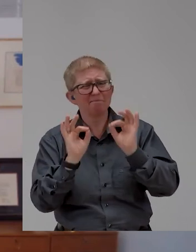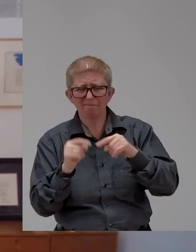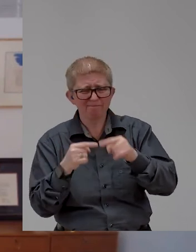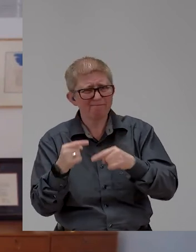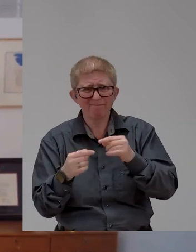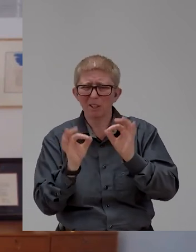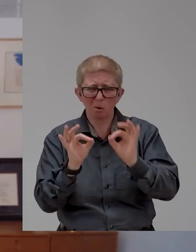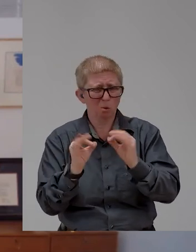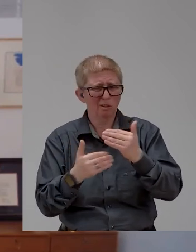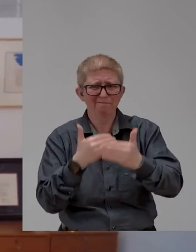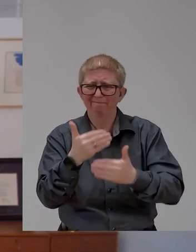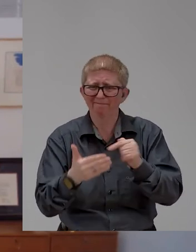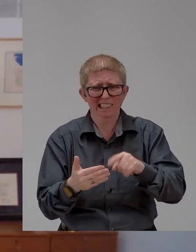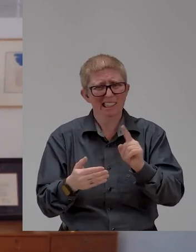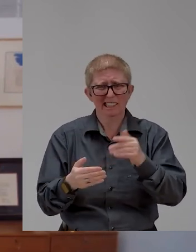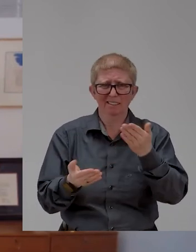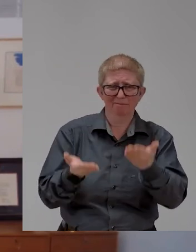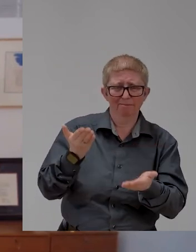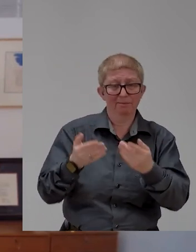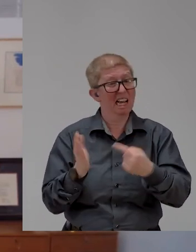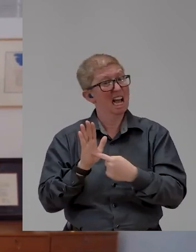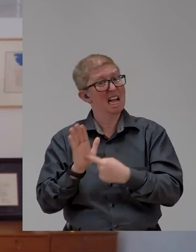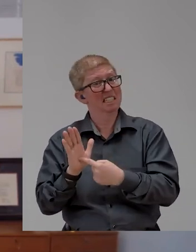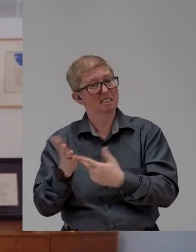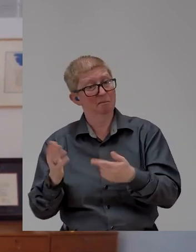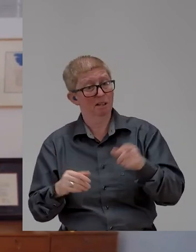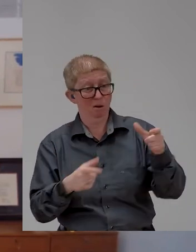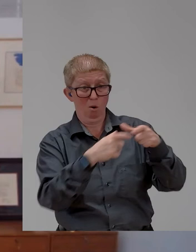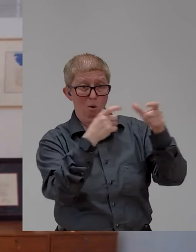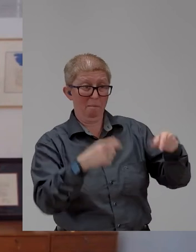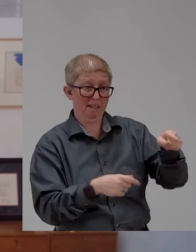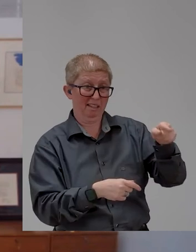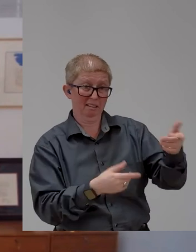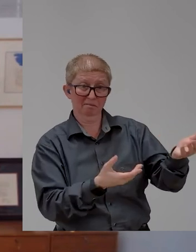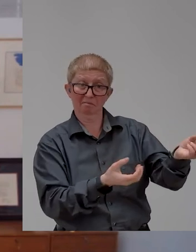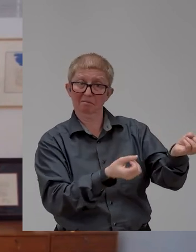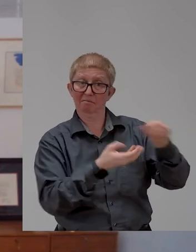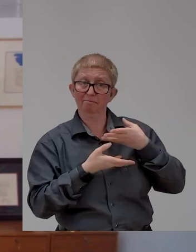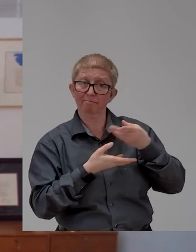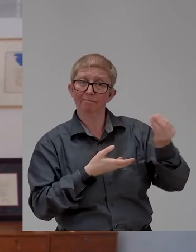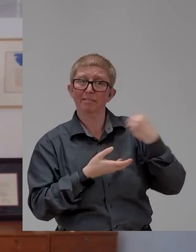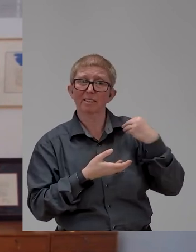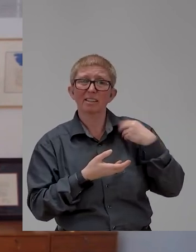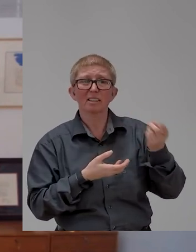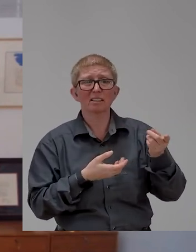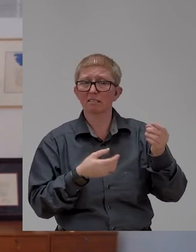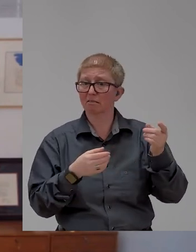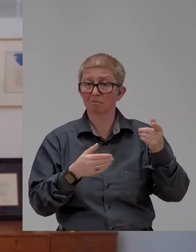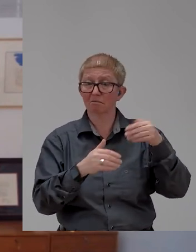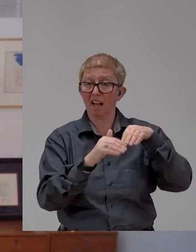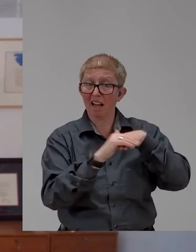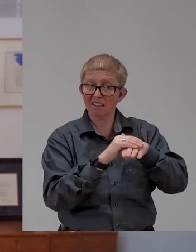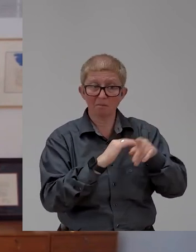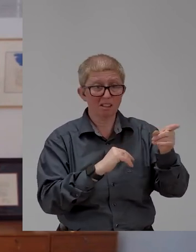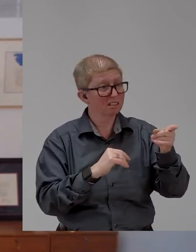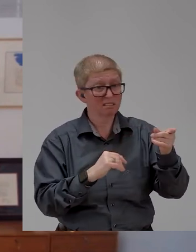And so, if you look at, for instance, the number of companies you've talked about that still procure inaccessible technology, right? That still